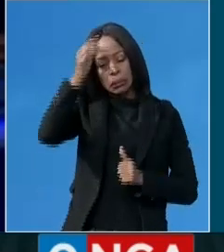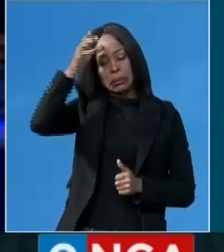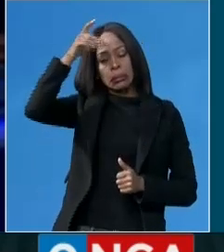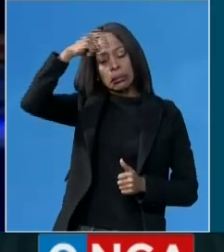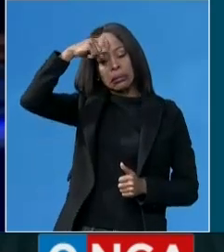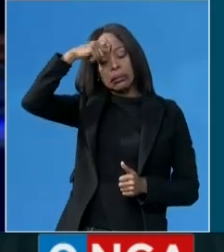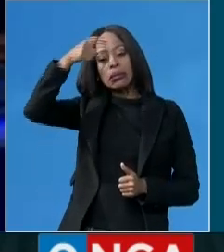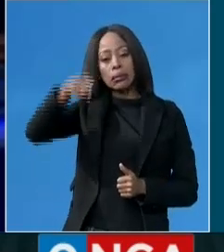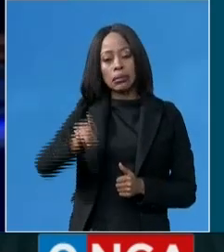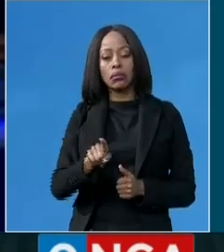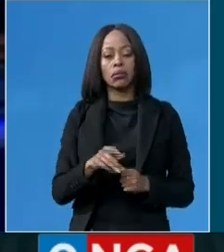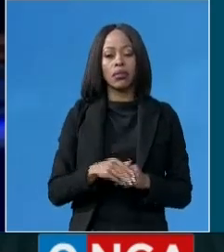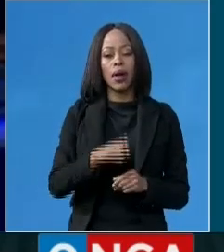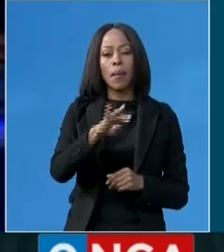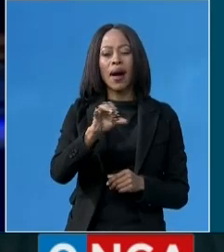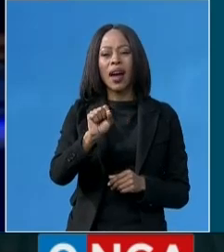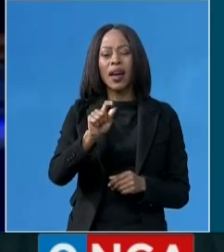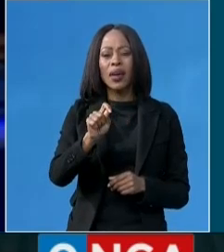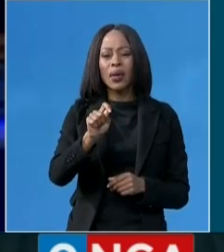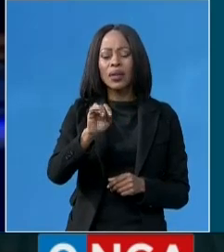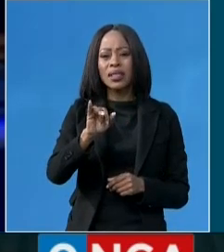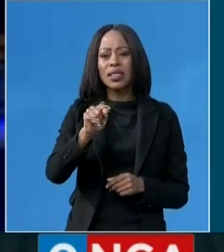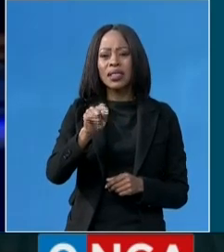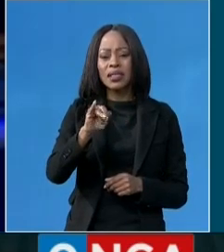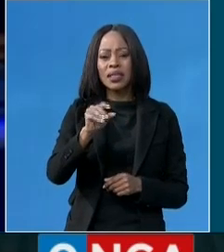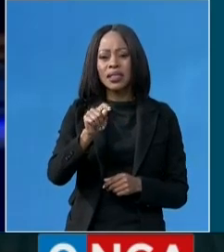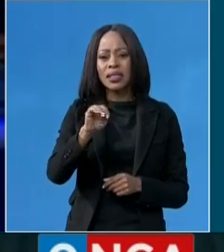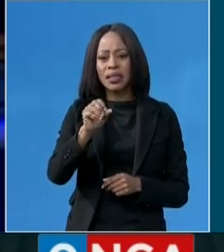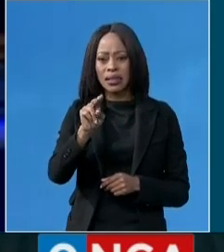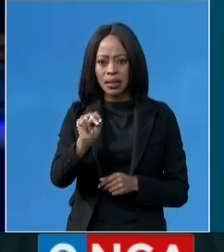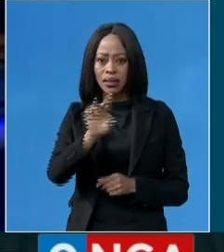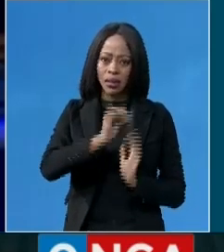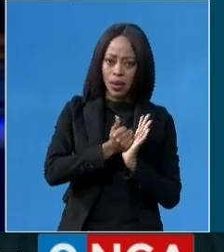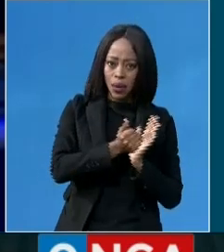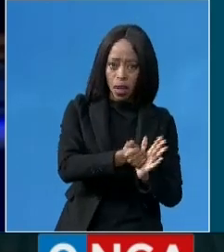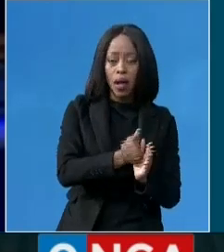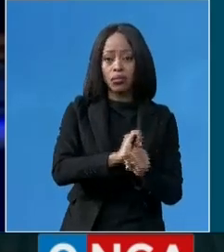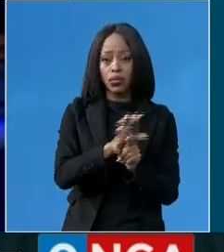biostaticians, amongst others, that they will be helping the province in the fight against COVID-19.